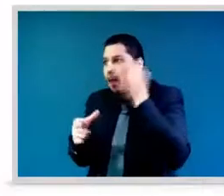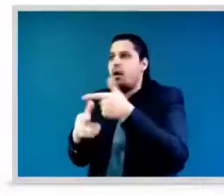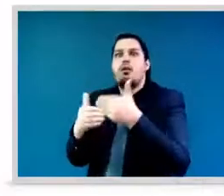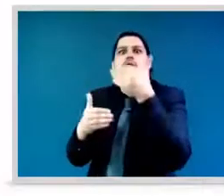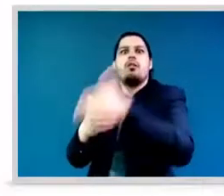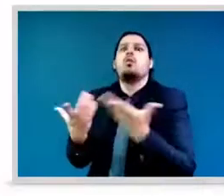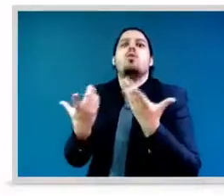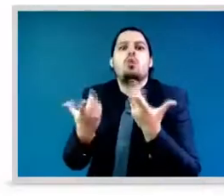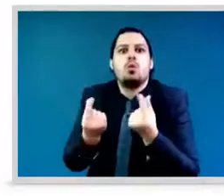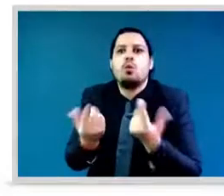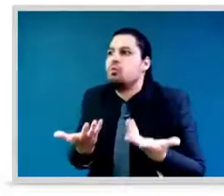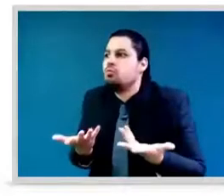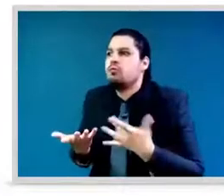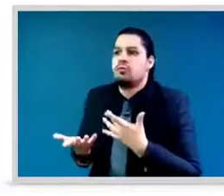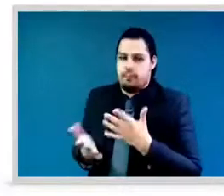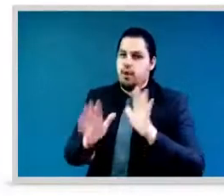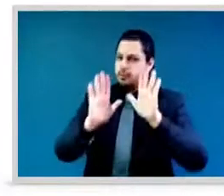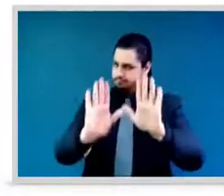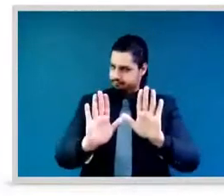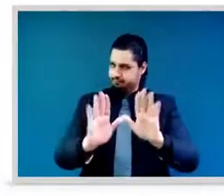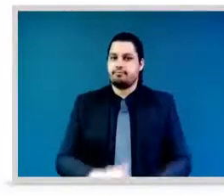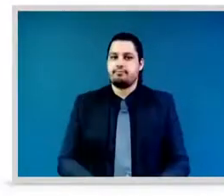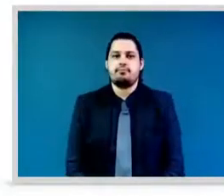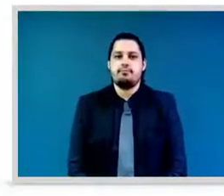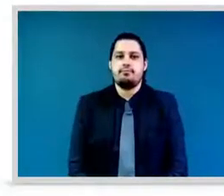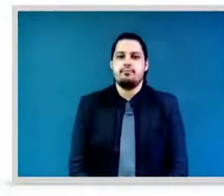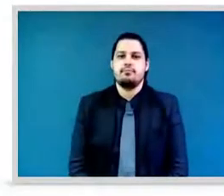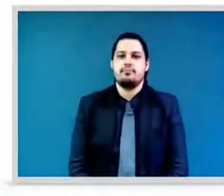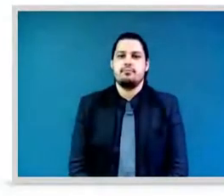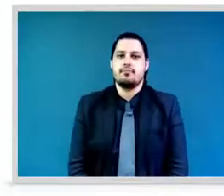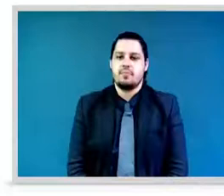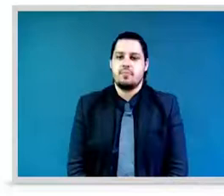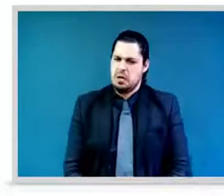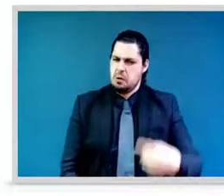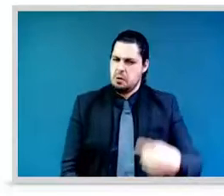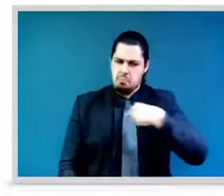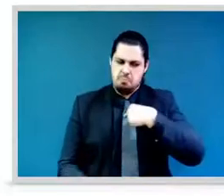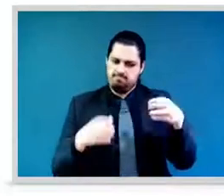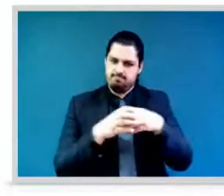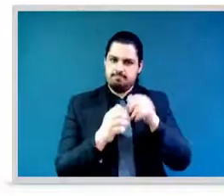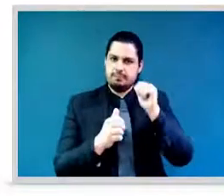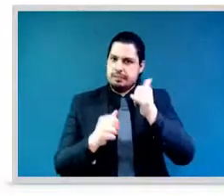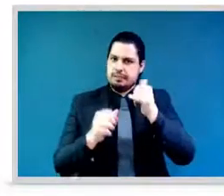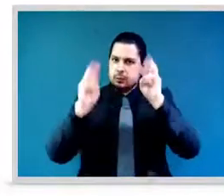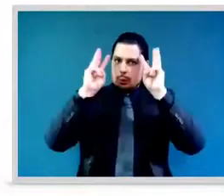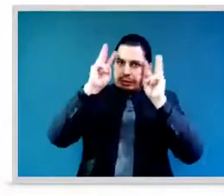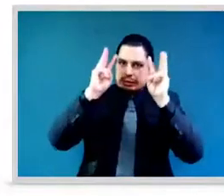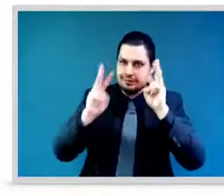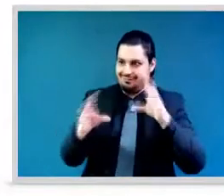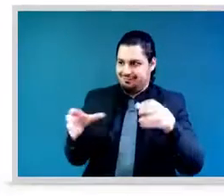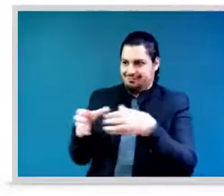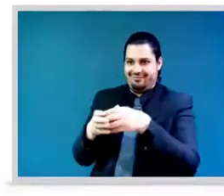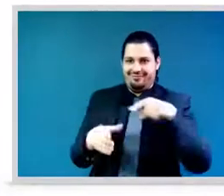world world at CSW called for and committed to